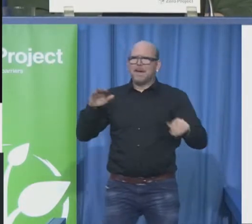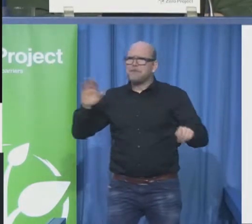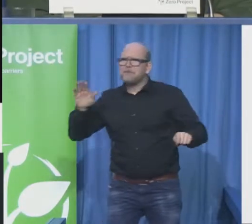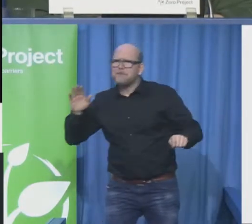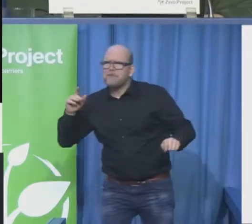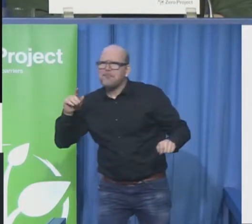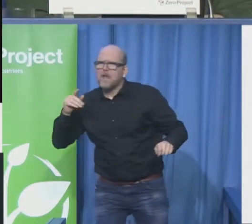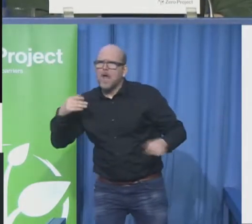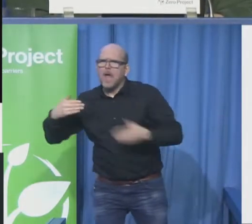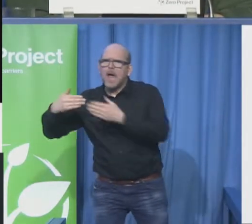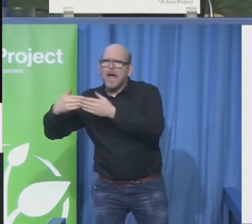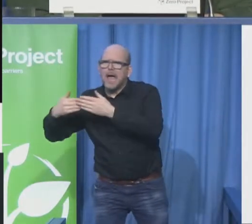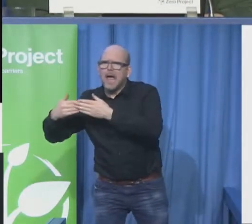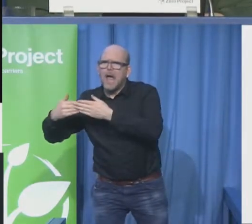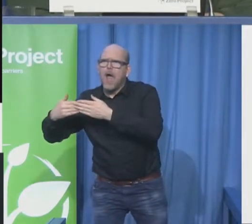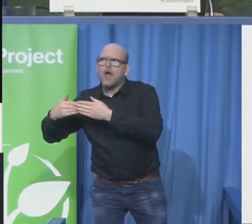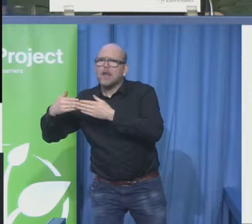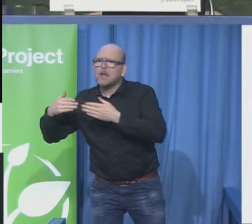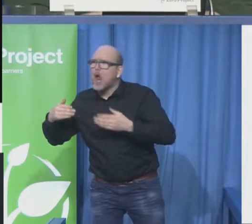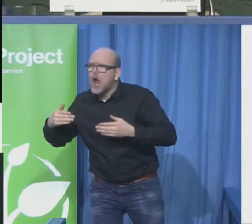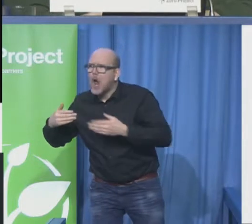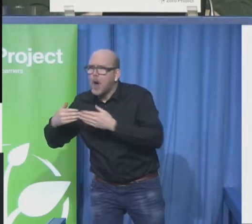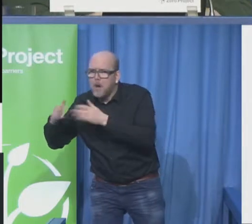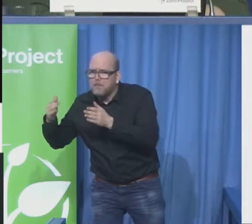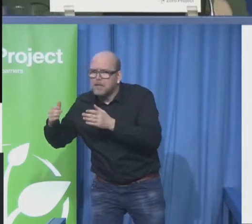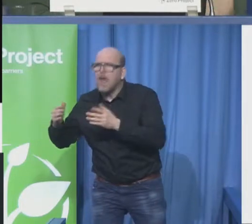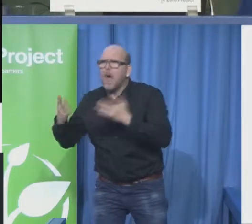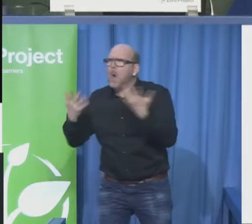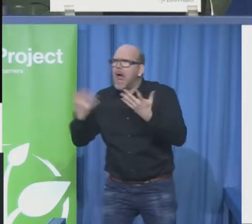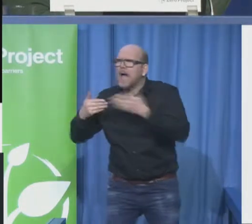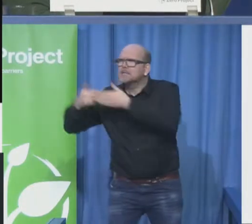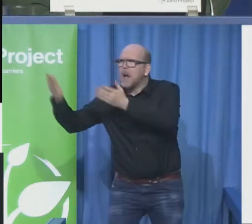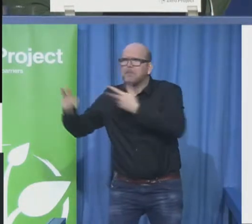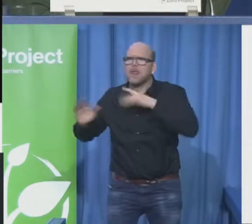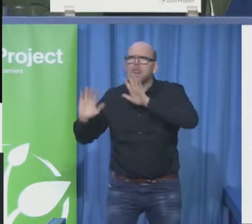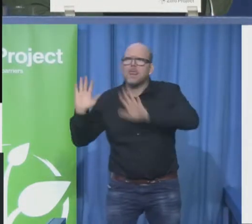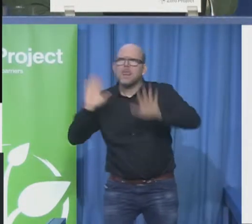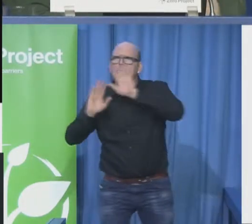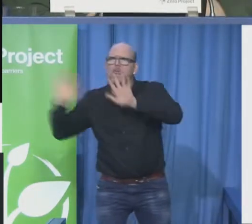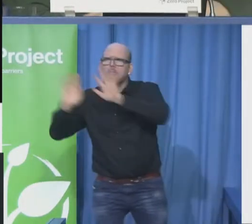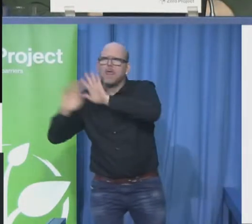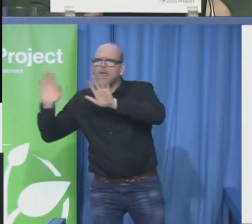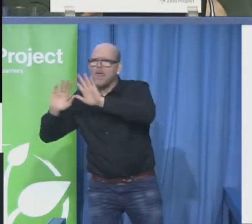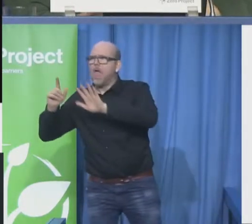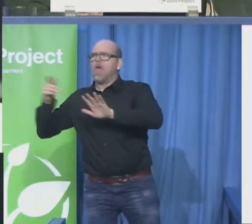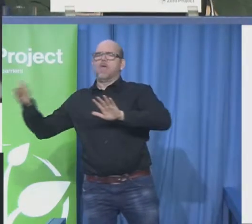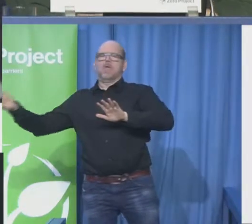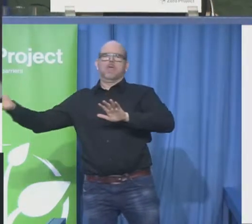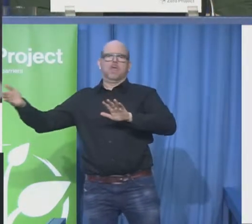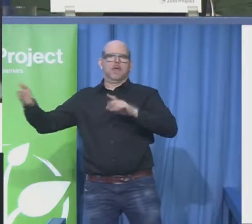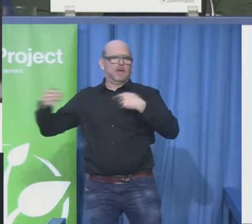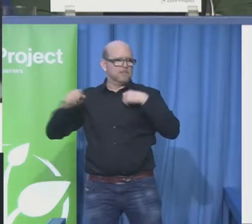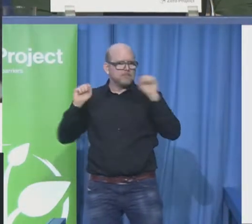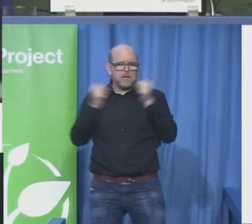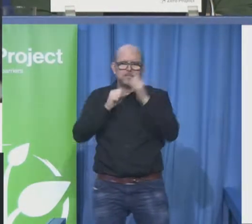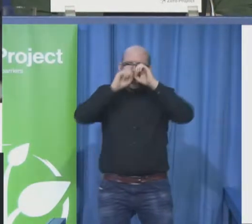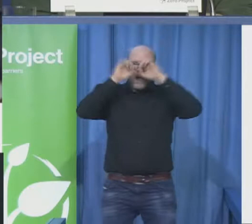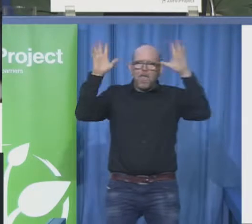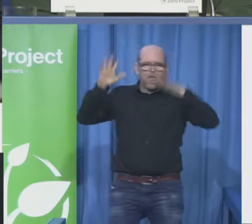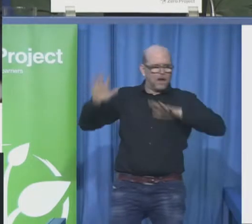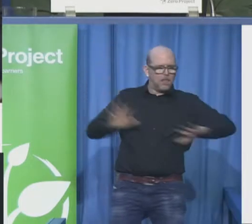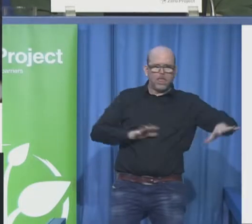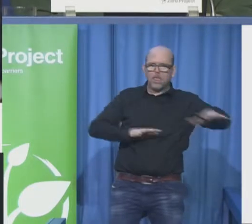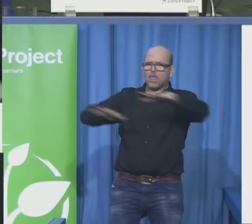it might as well just say you're in the kitchen chris do you think it helped so if you can't see